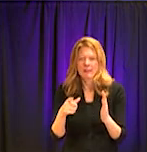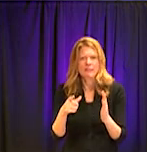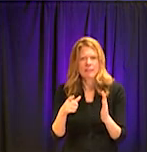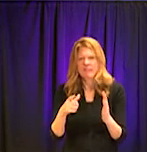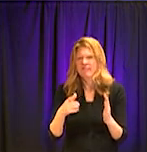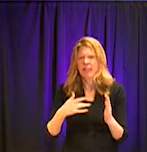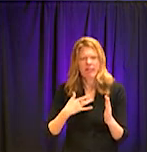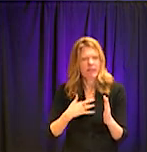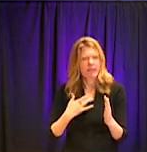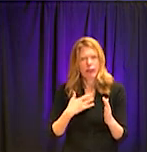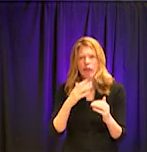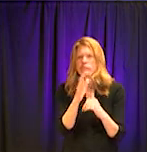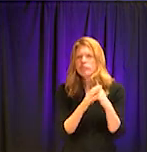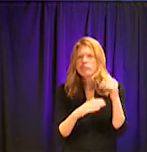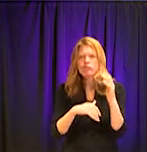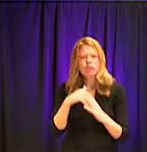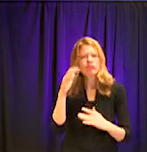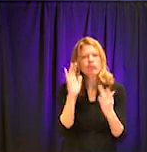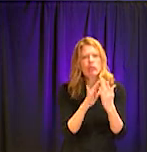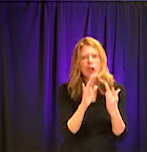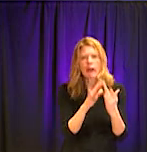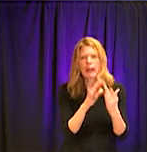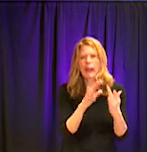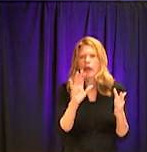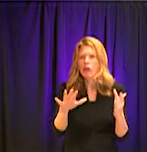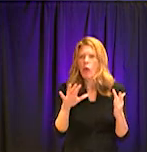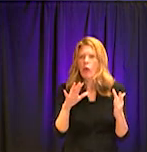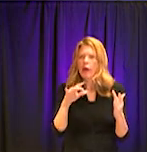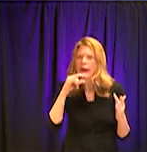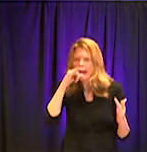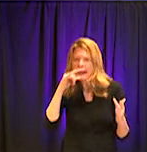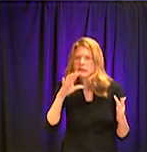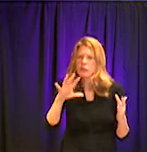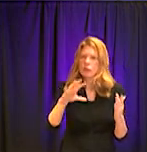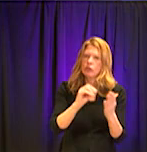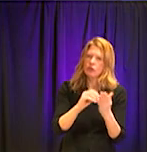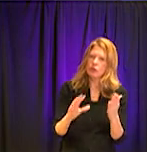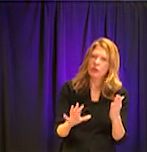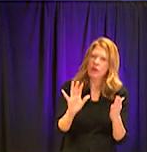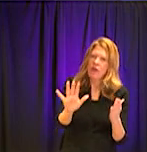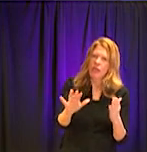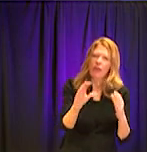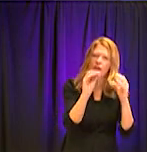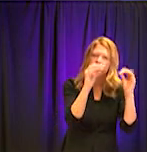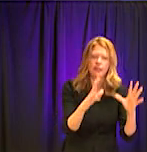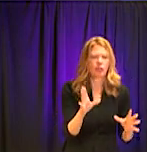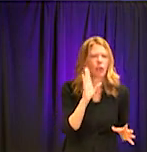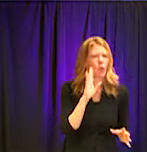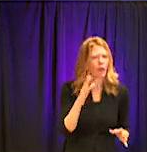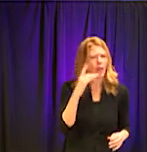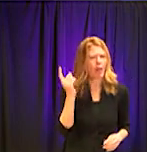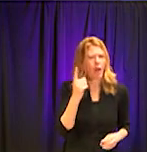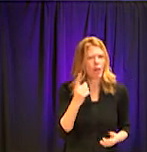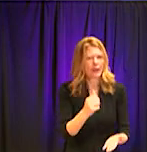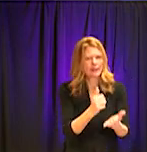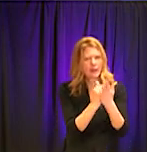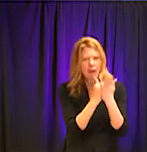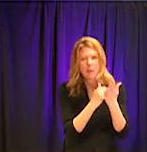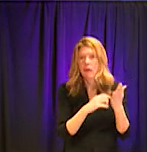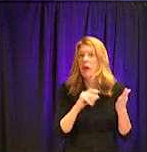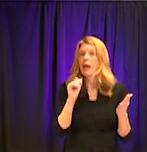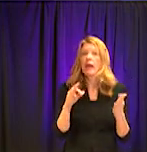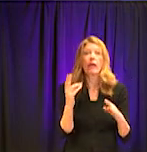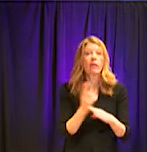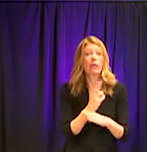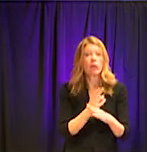of your students to ask questions, to ask for assistance and know that when we do use digital